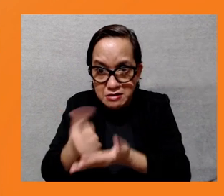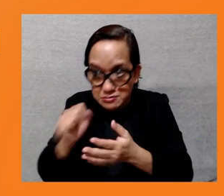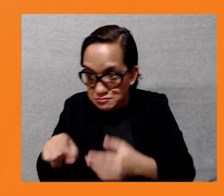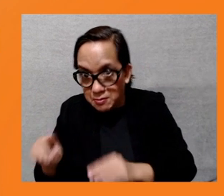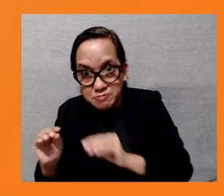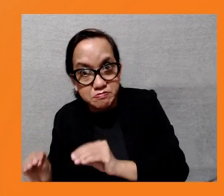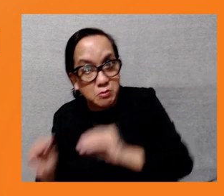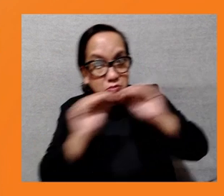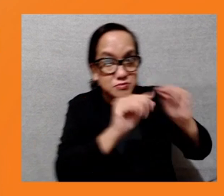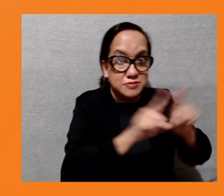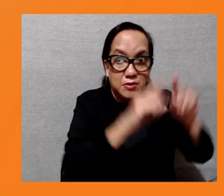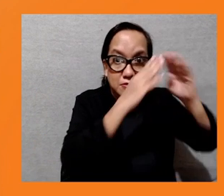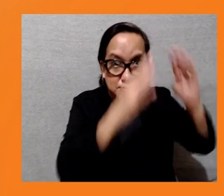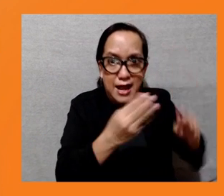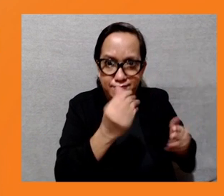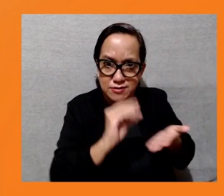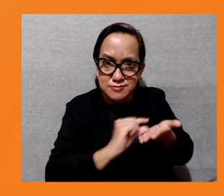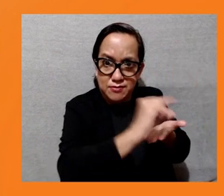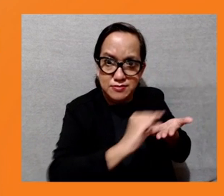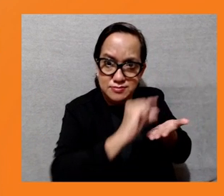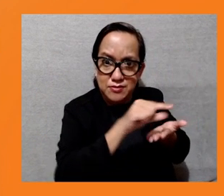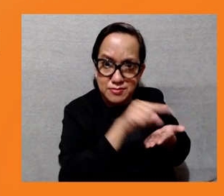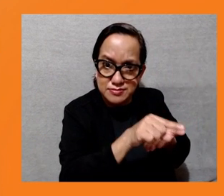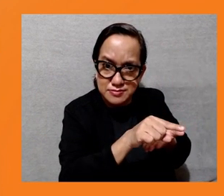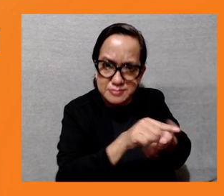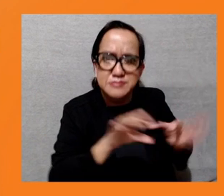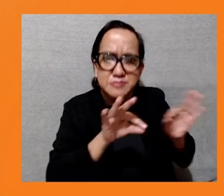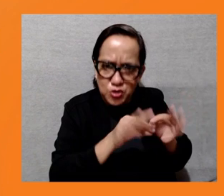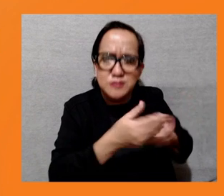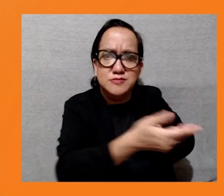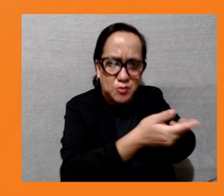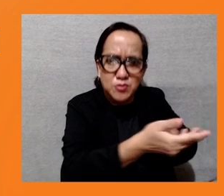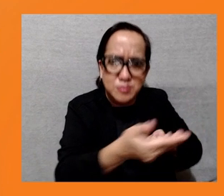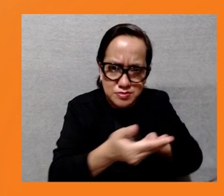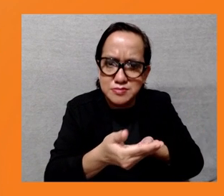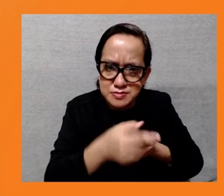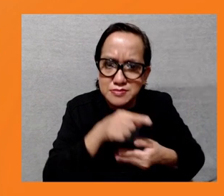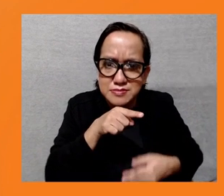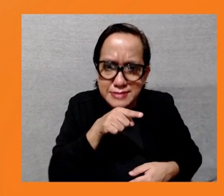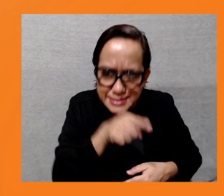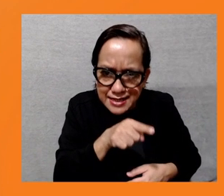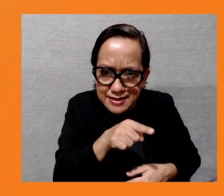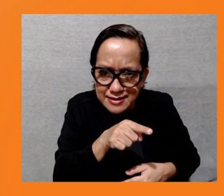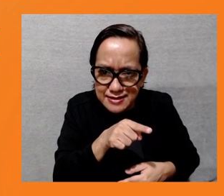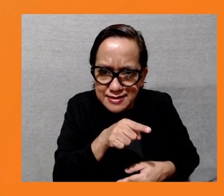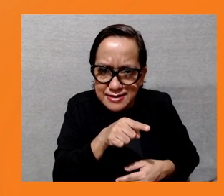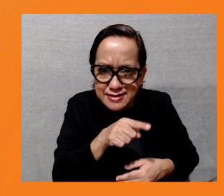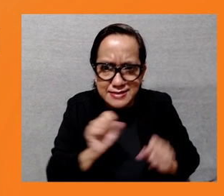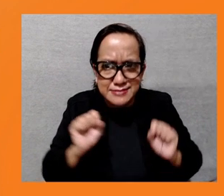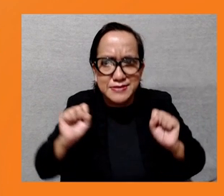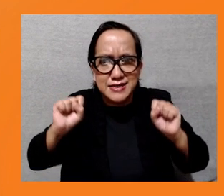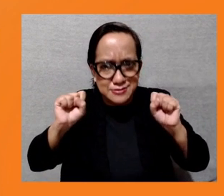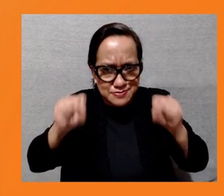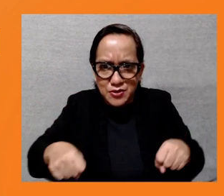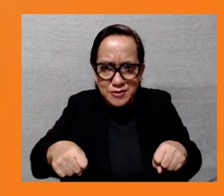There's been a series of negotiations and that's ongoing. Now, we do hope that that can conclude in a satisfactory way, but clearly the